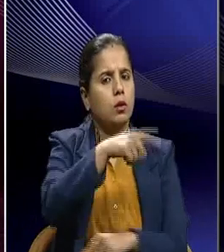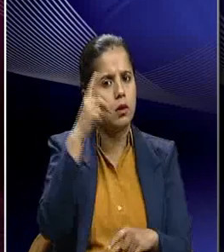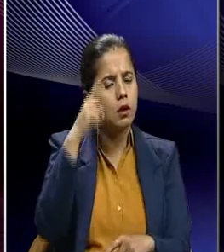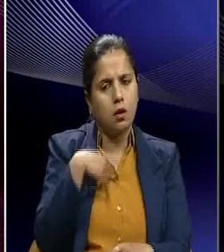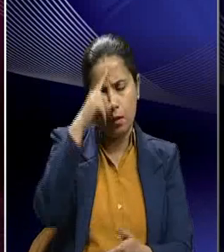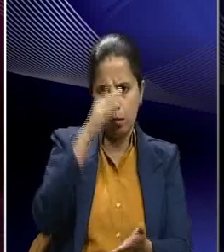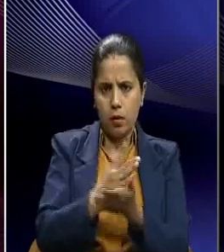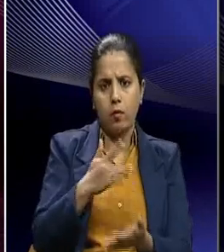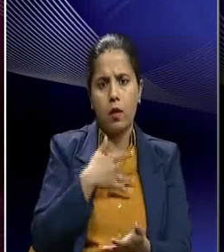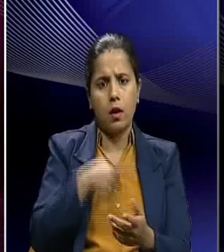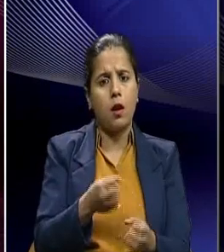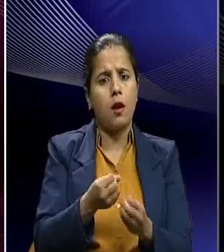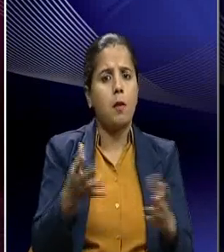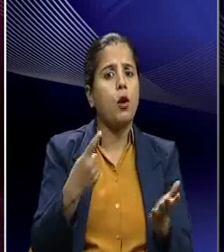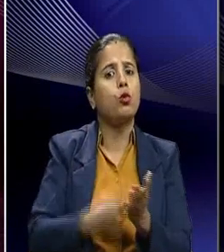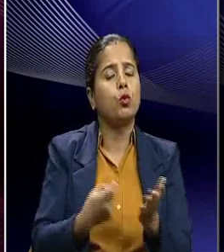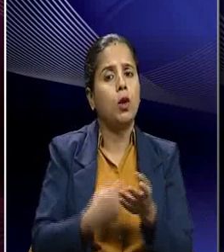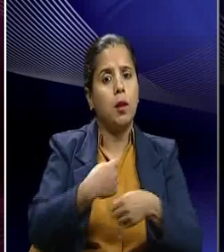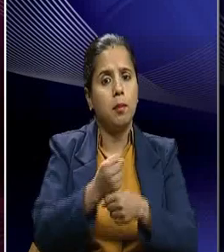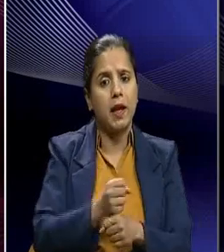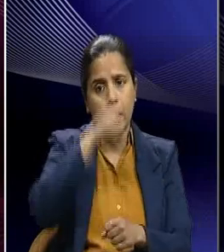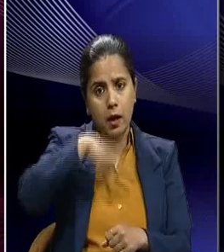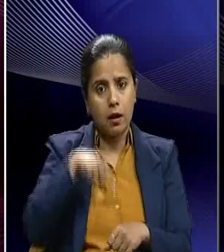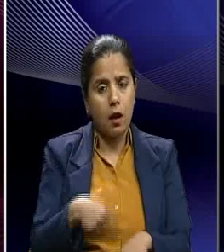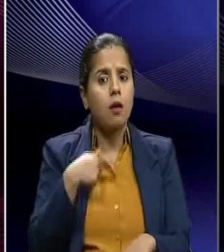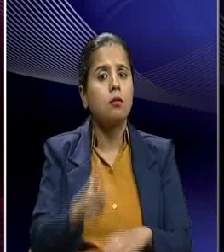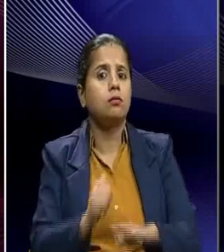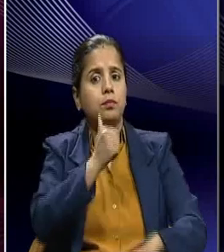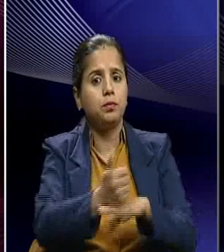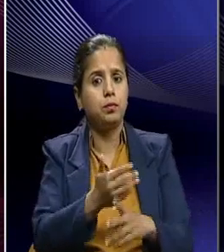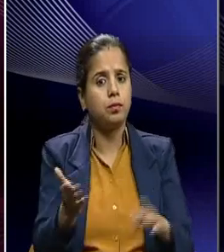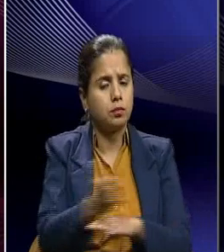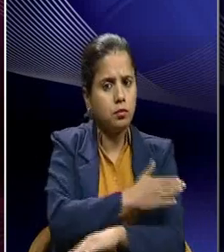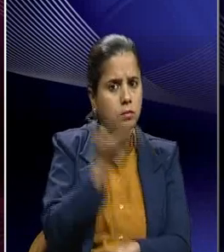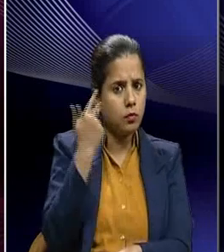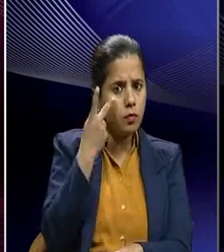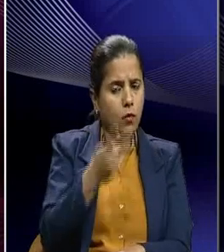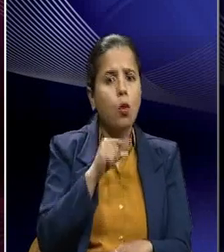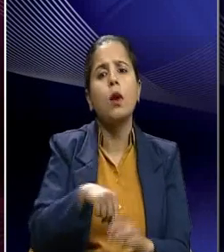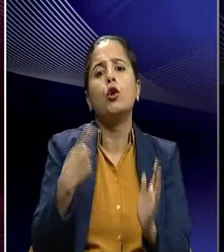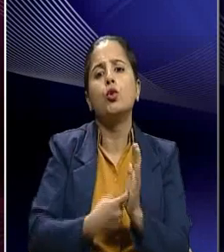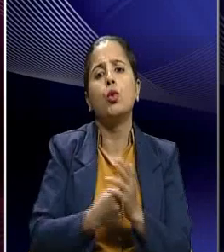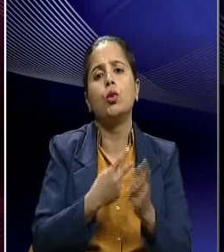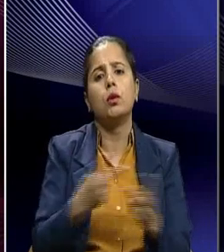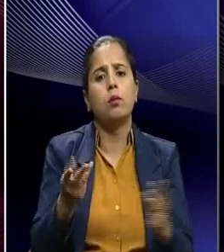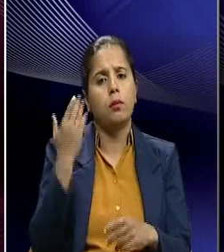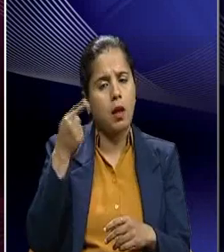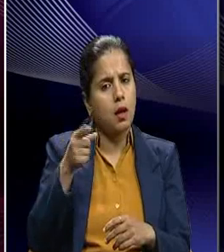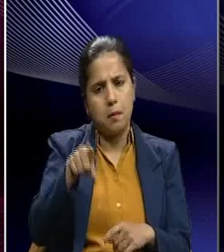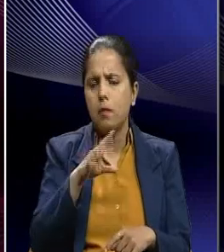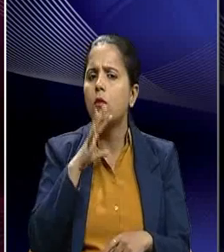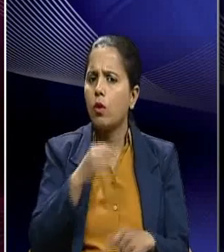incorporating a number of provisions in the constitution of India. For example, the privy purses for princes which definitely